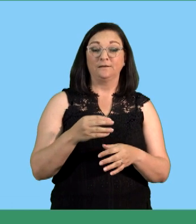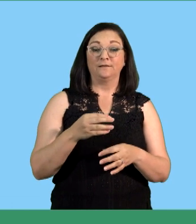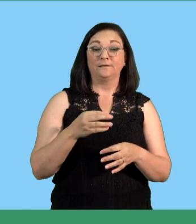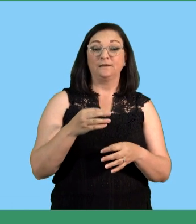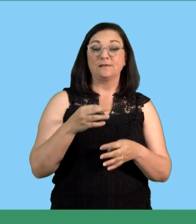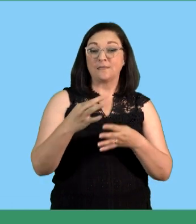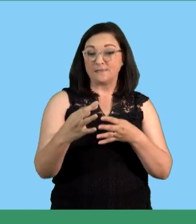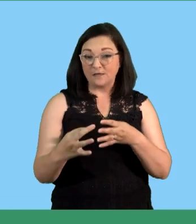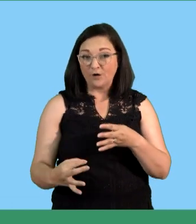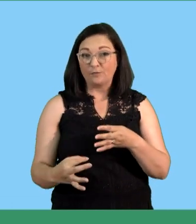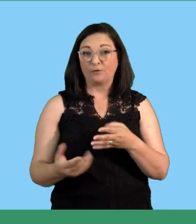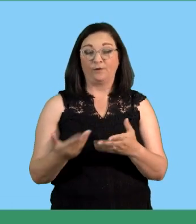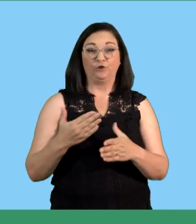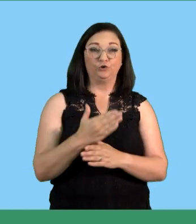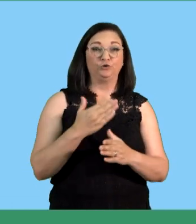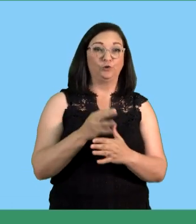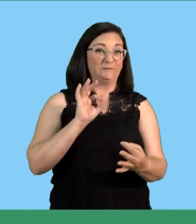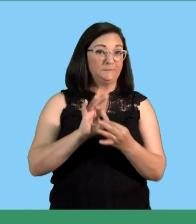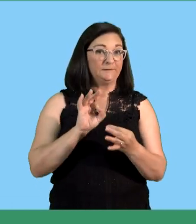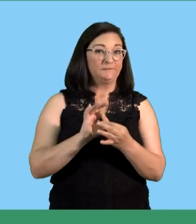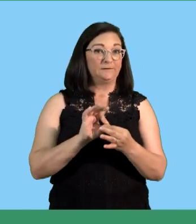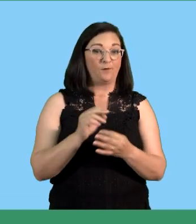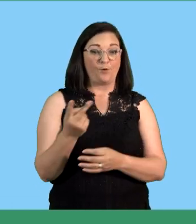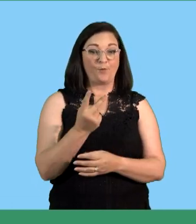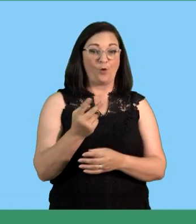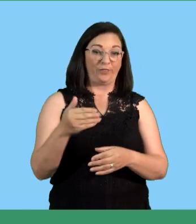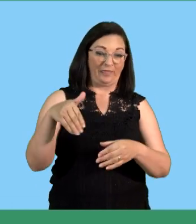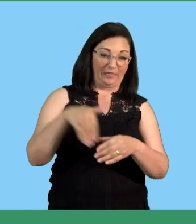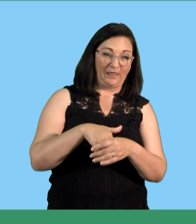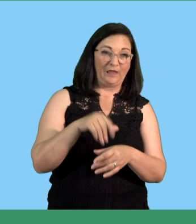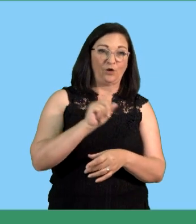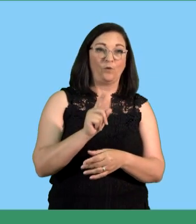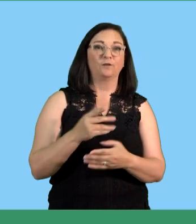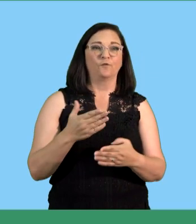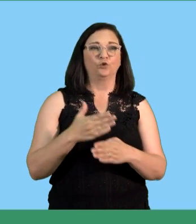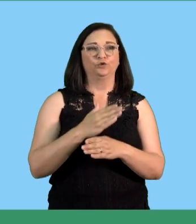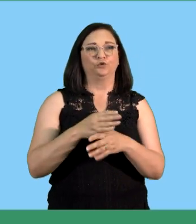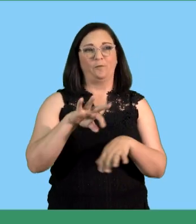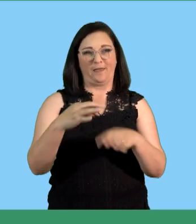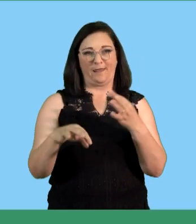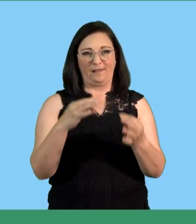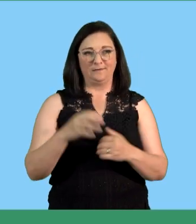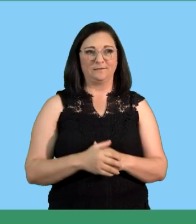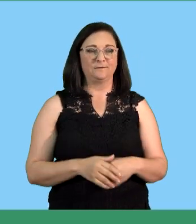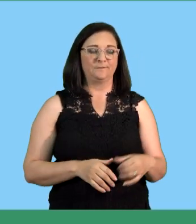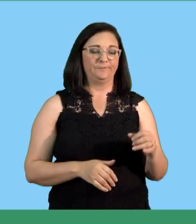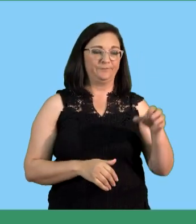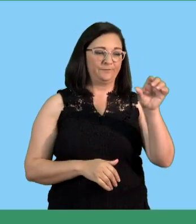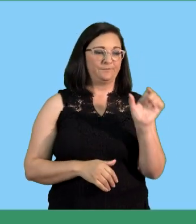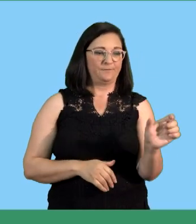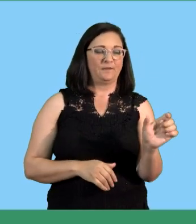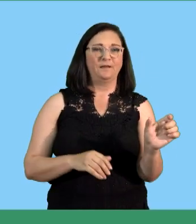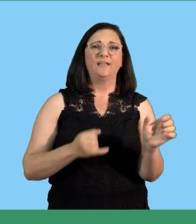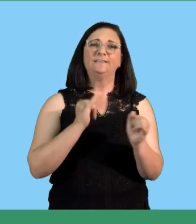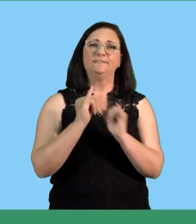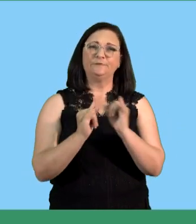specification the two of them they form part of what we call job analysis interview refers to a